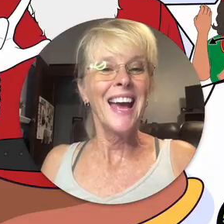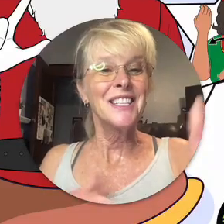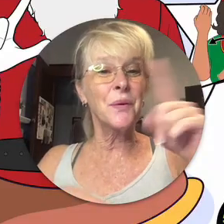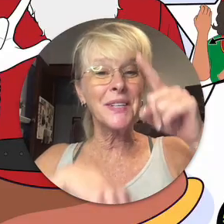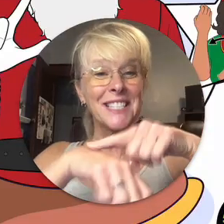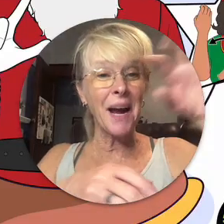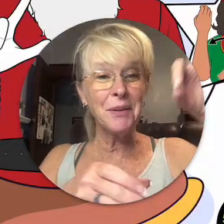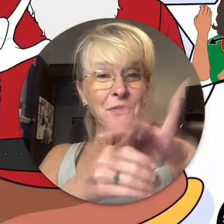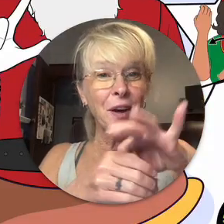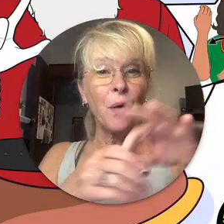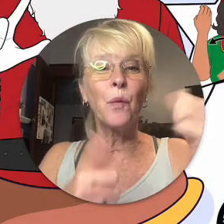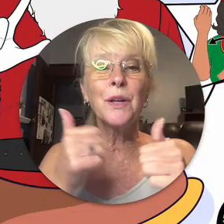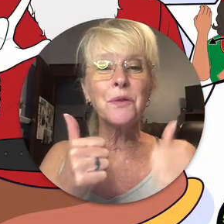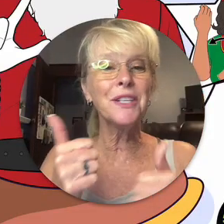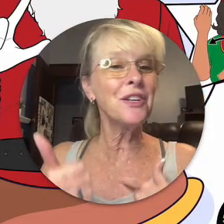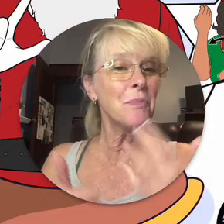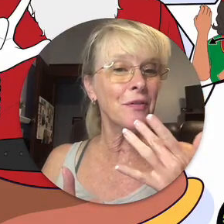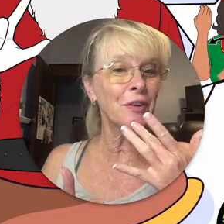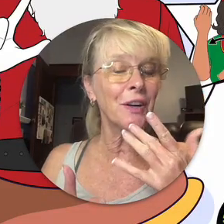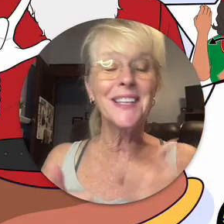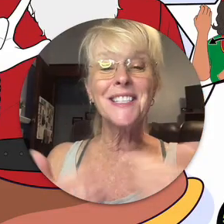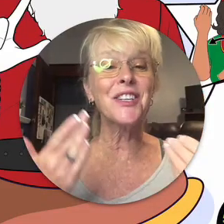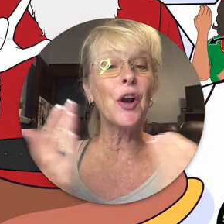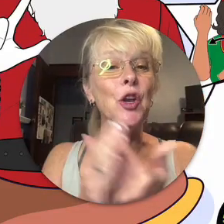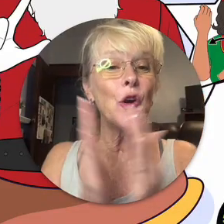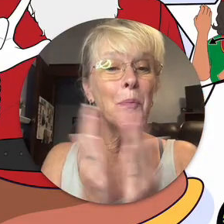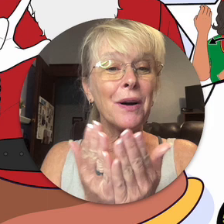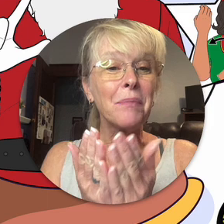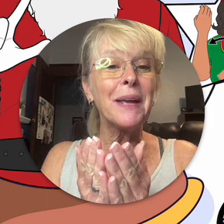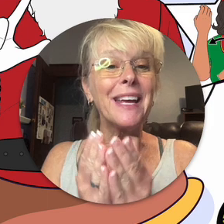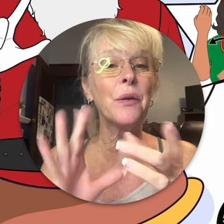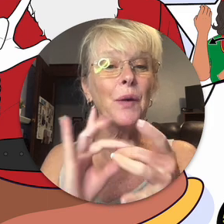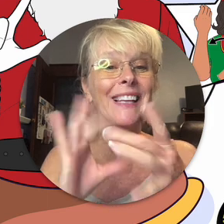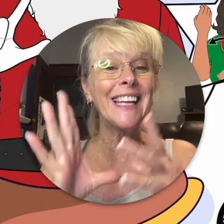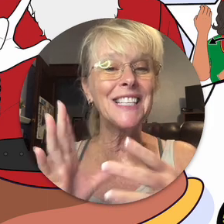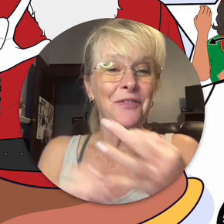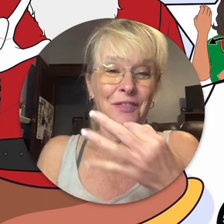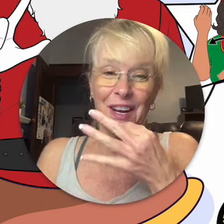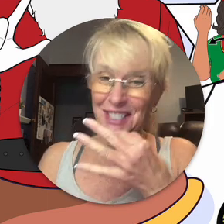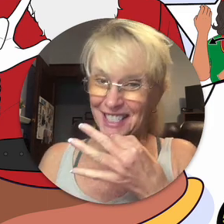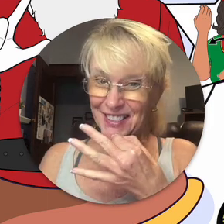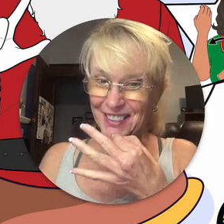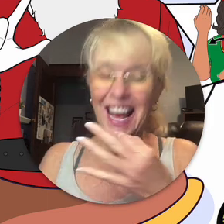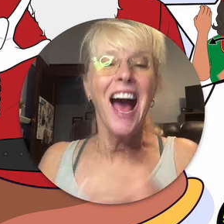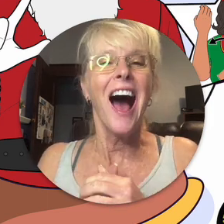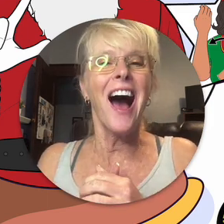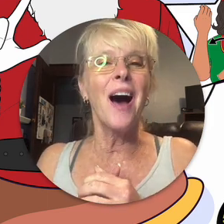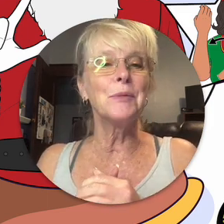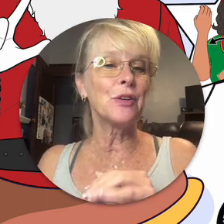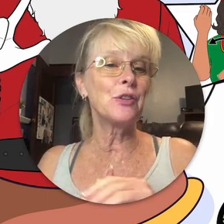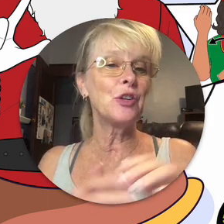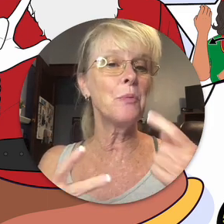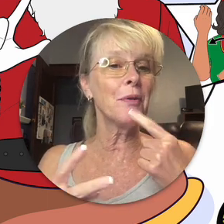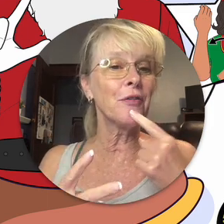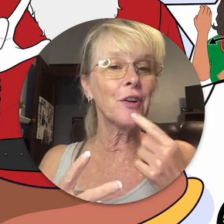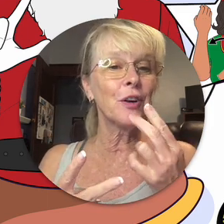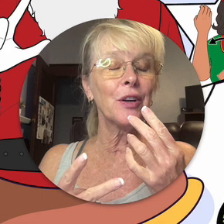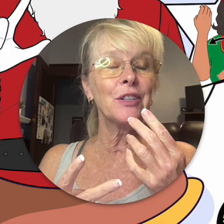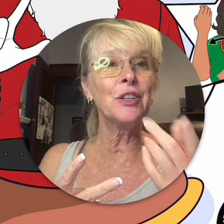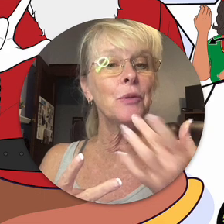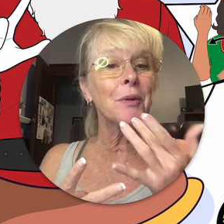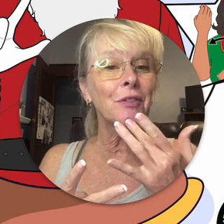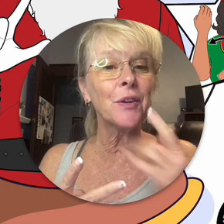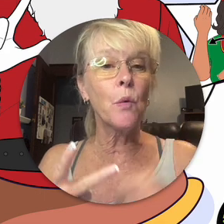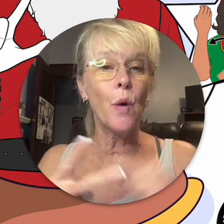So it's time to vote. Which one do you prefer? This is our new book being released very soon. So do you prefer,